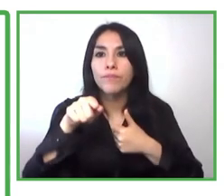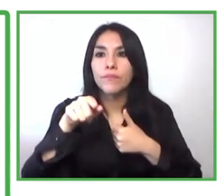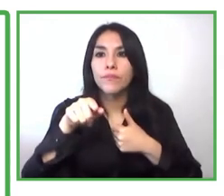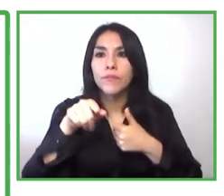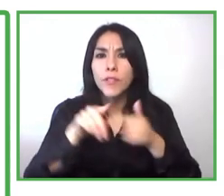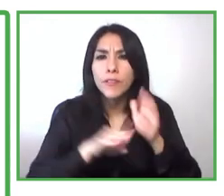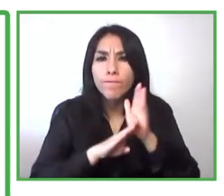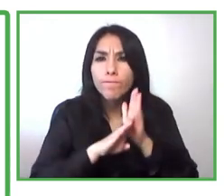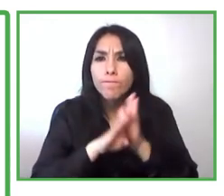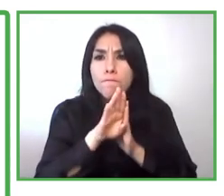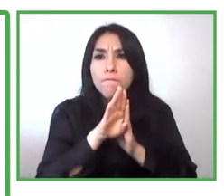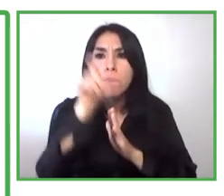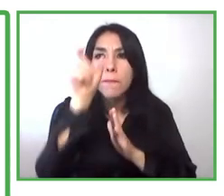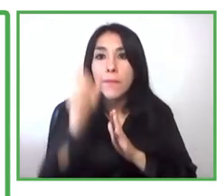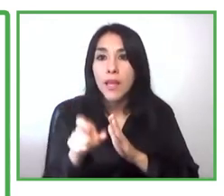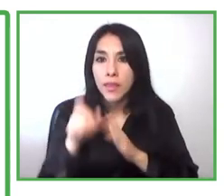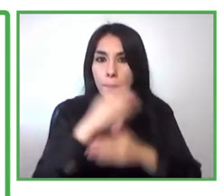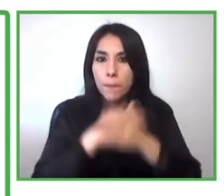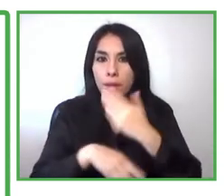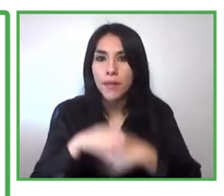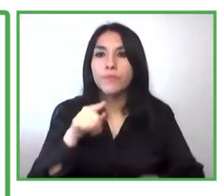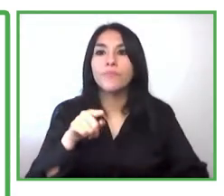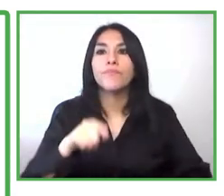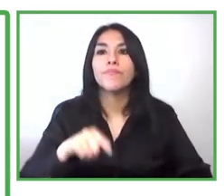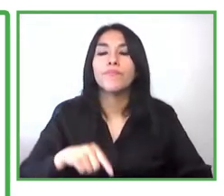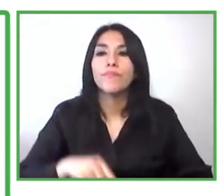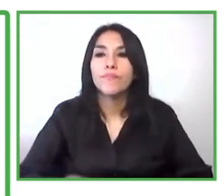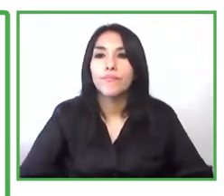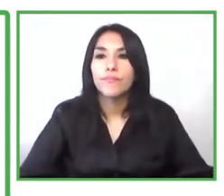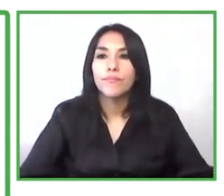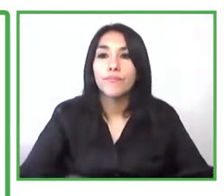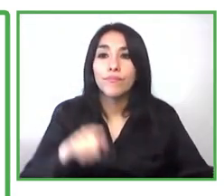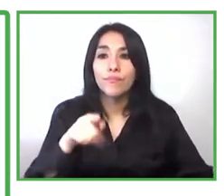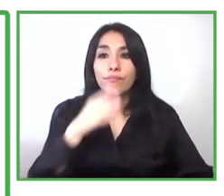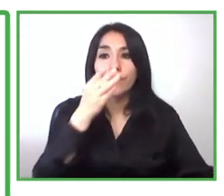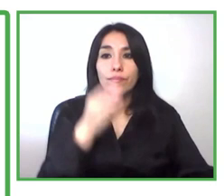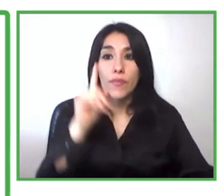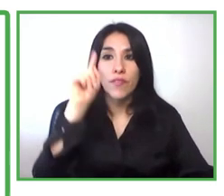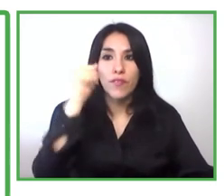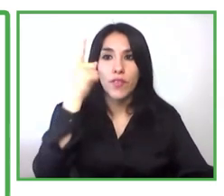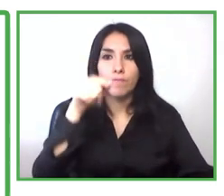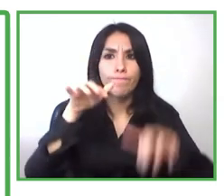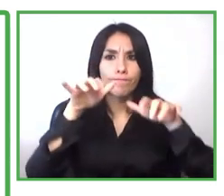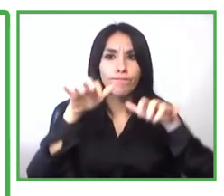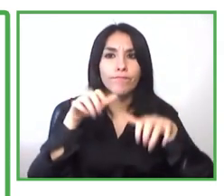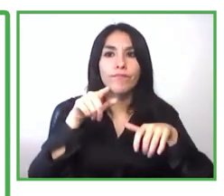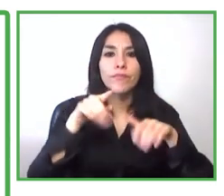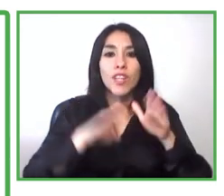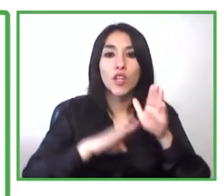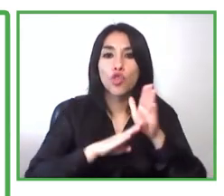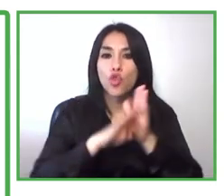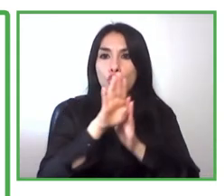they could develop that in with people with disability the first event that we developed was this seminar